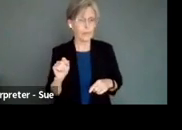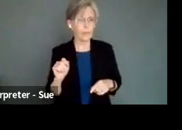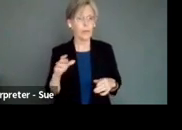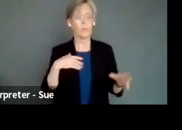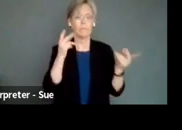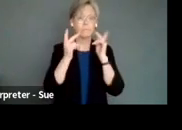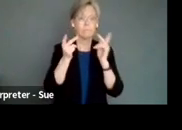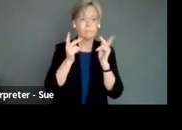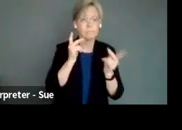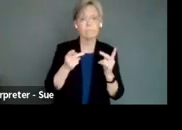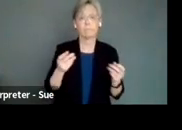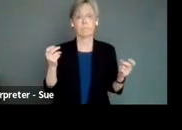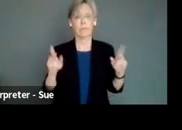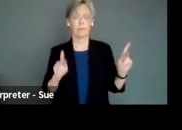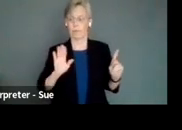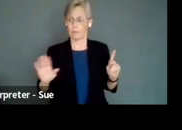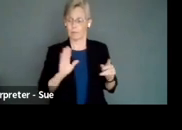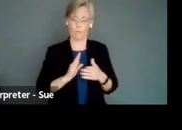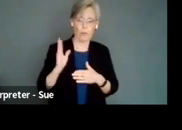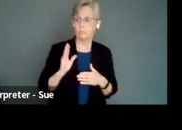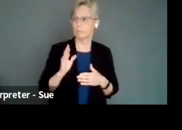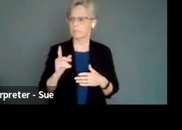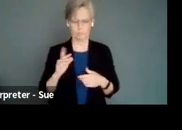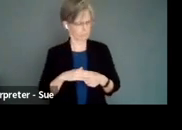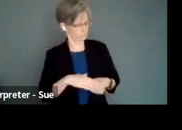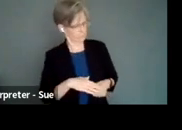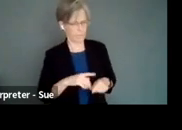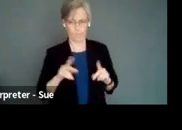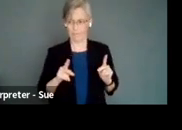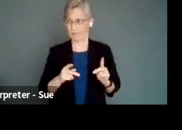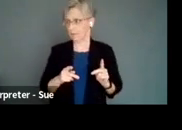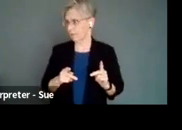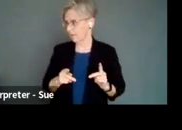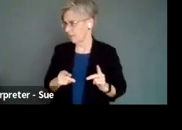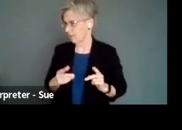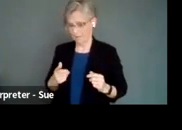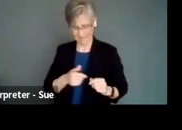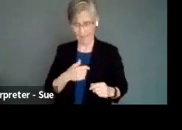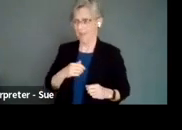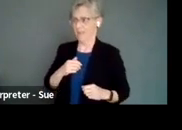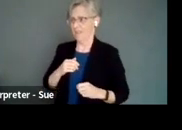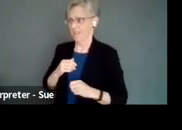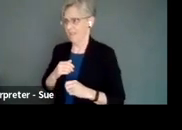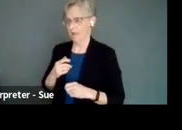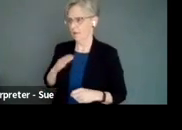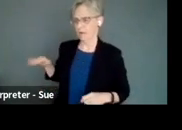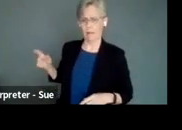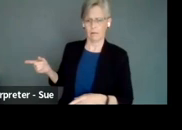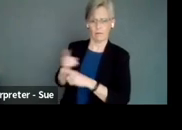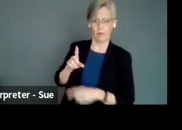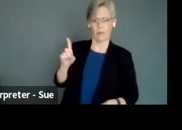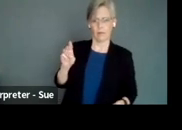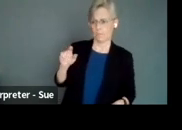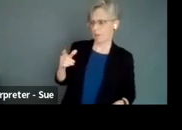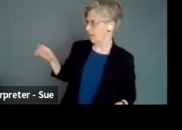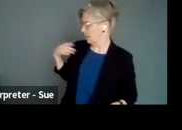seeing is many times people's rights are not being upheld, but people don't feel confident enough to advocate for themselves. So they'll call on DMACC and say, can you